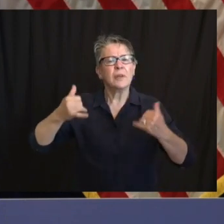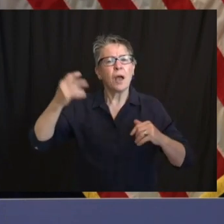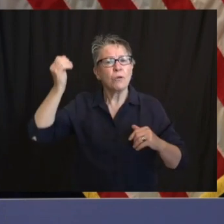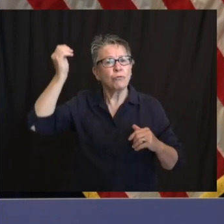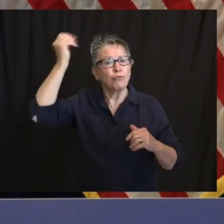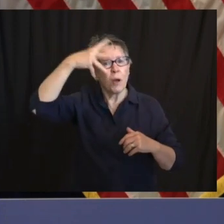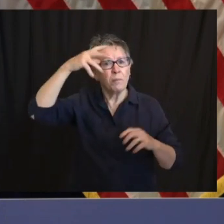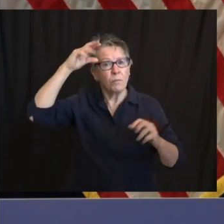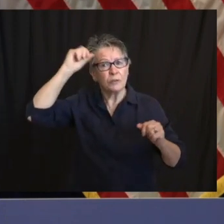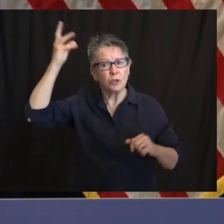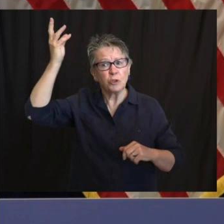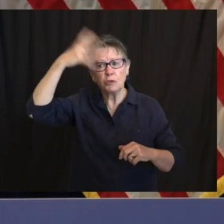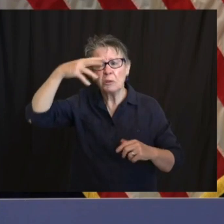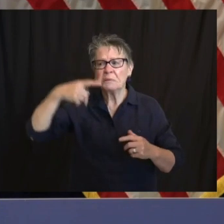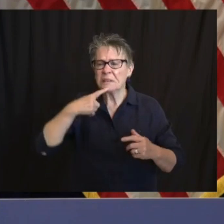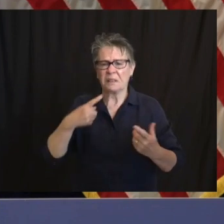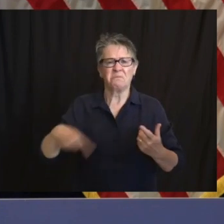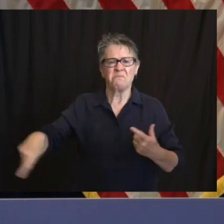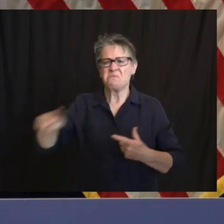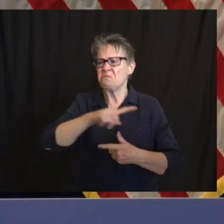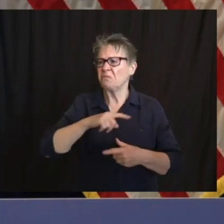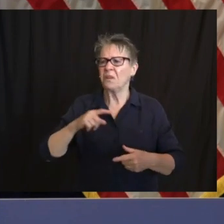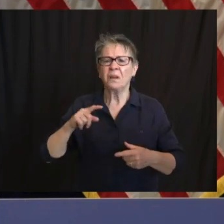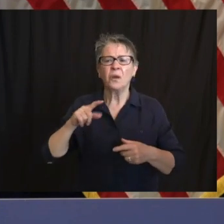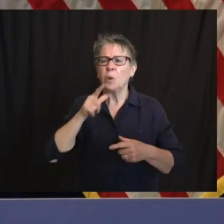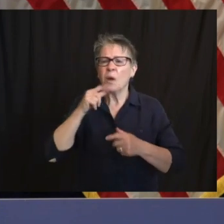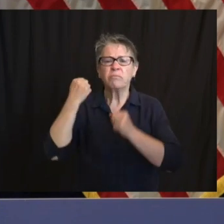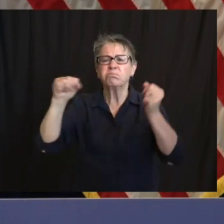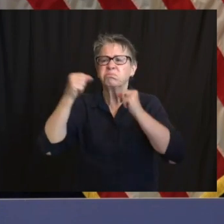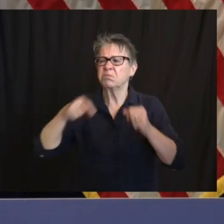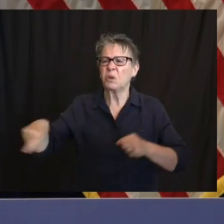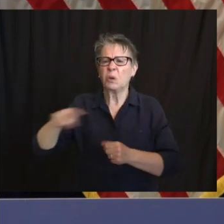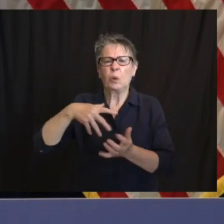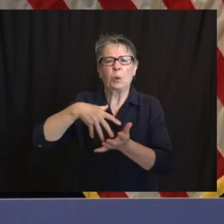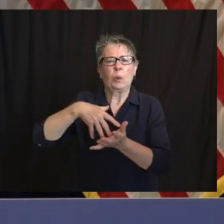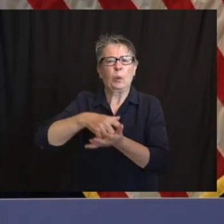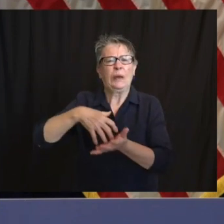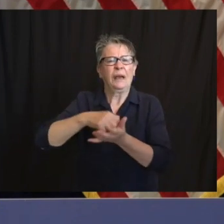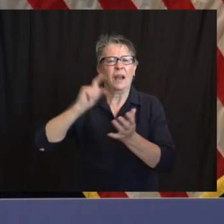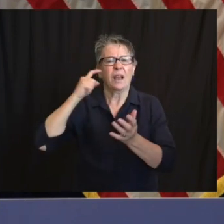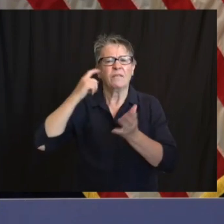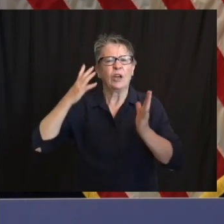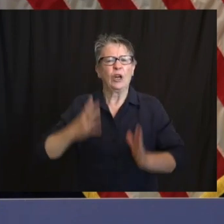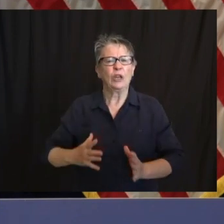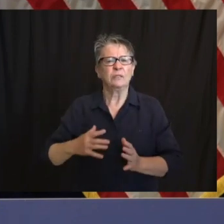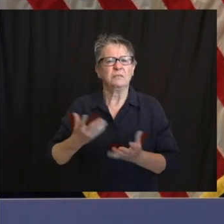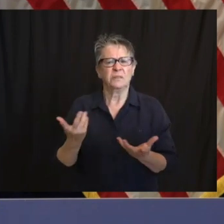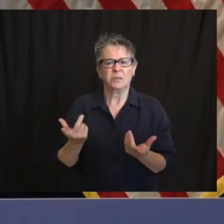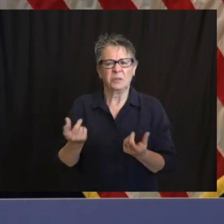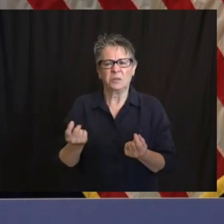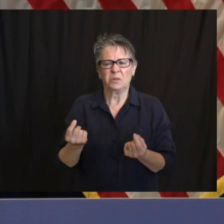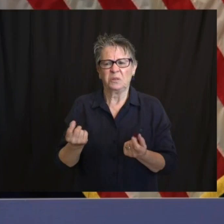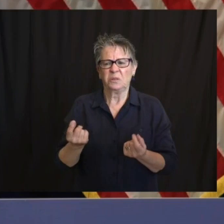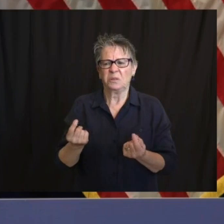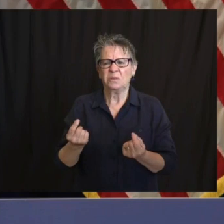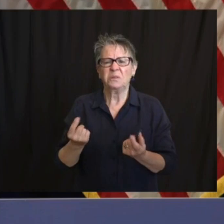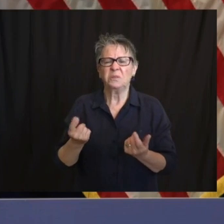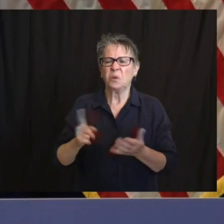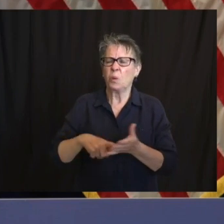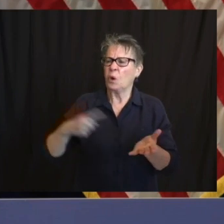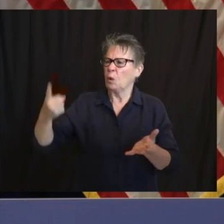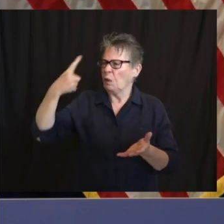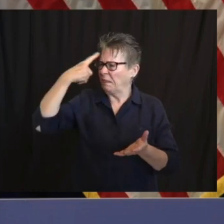be another way to deal with protesters without further inflaming the anger? What do you consider the appropriate approach